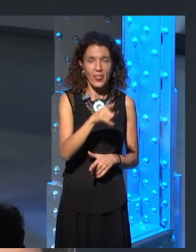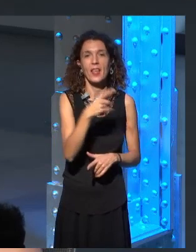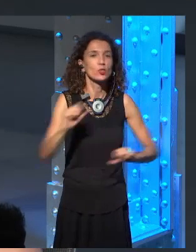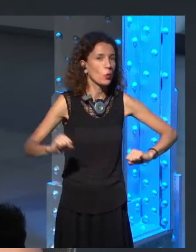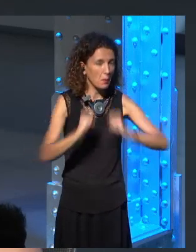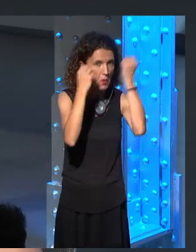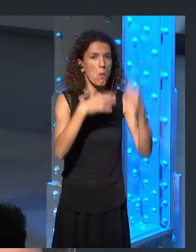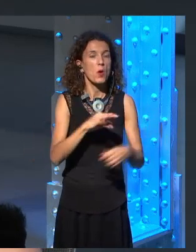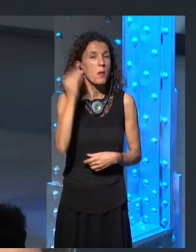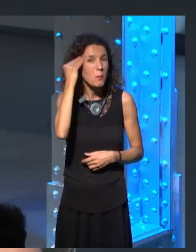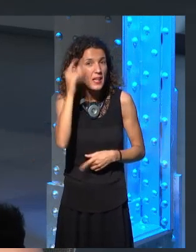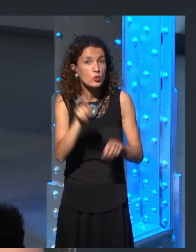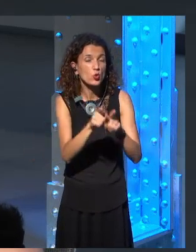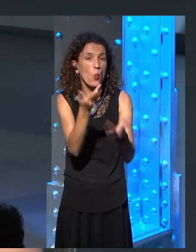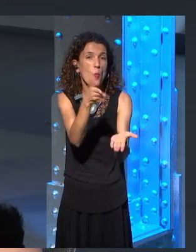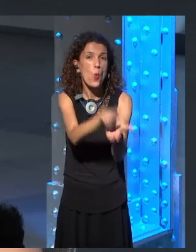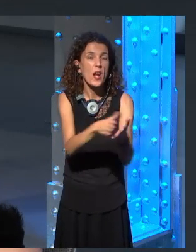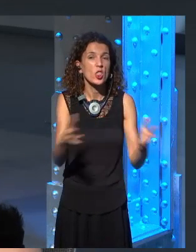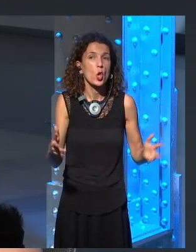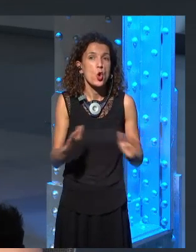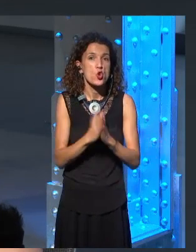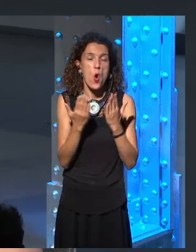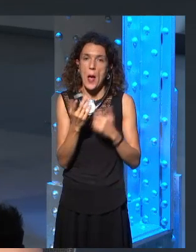he's going to stay dead, but then is he going to stay alive?